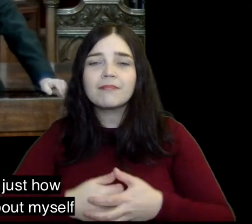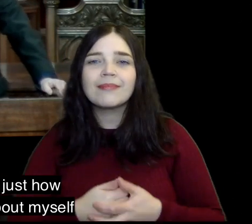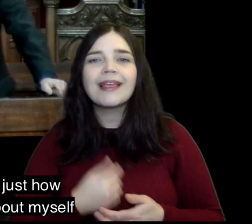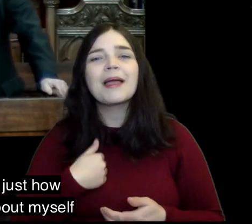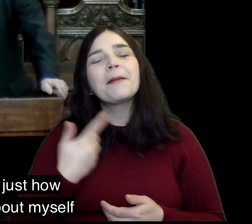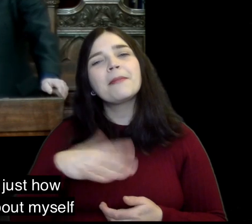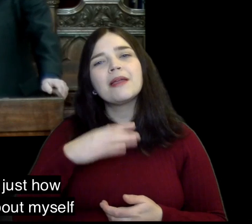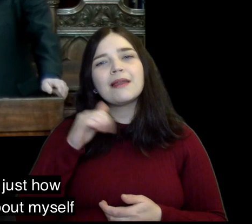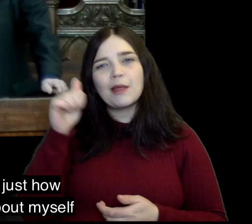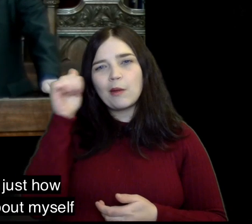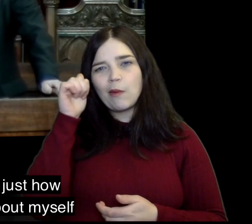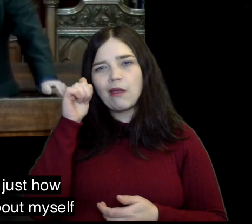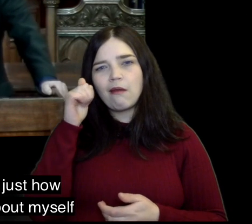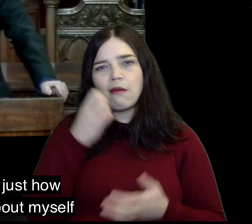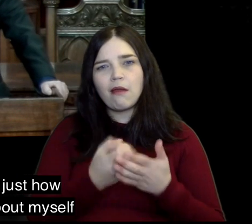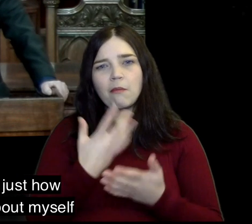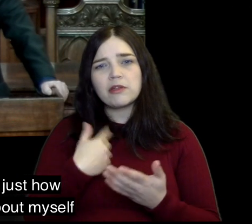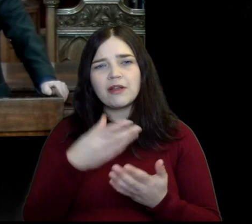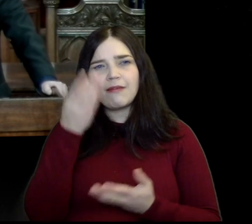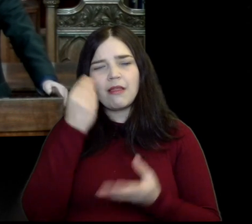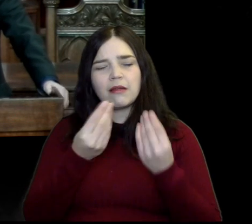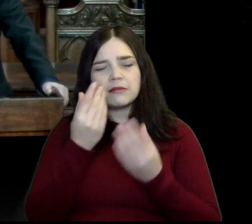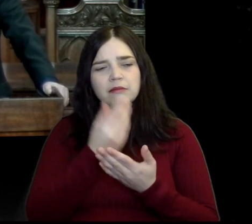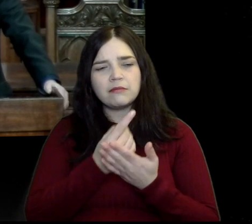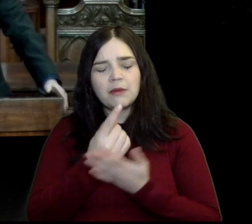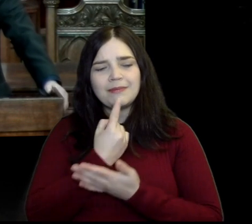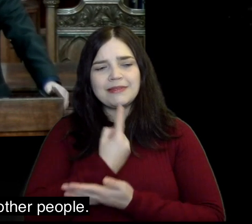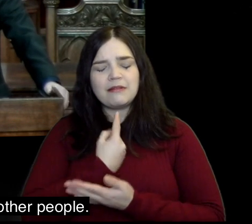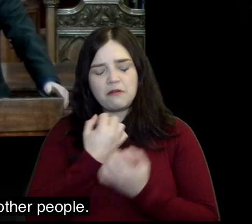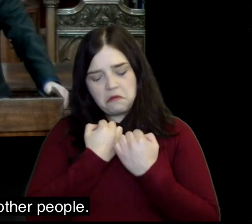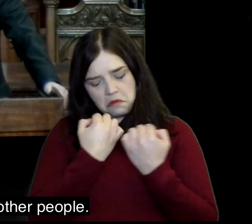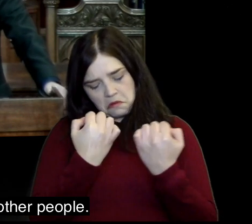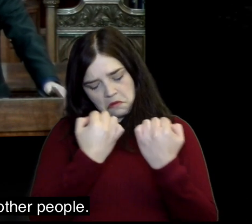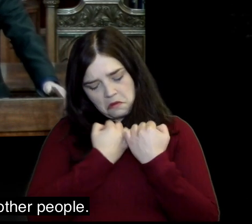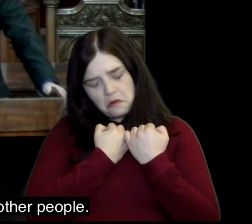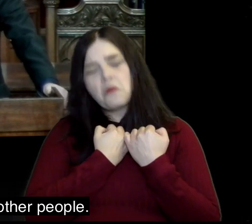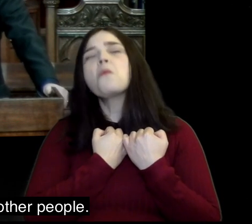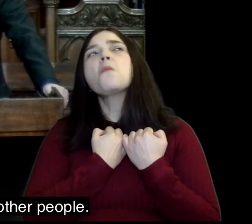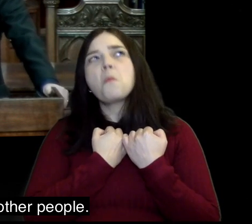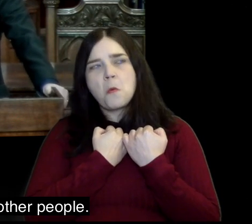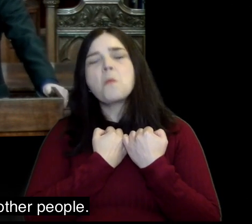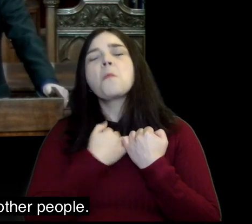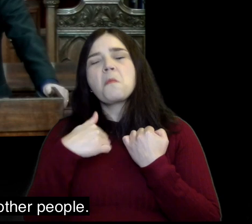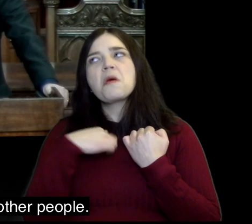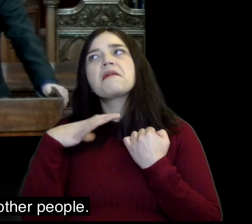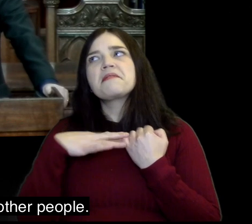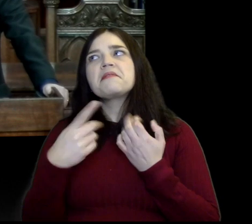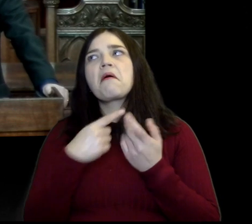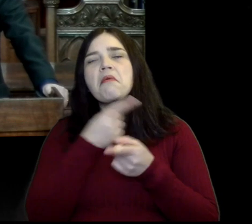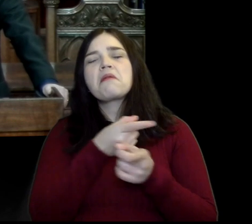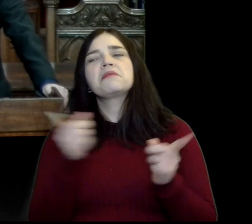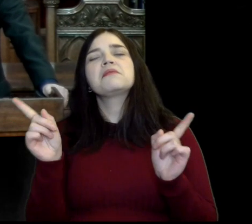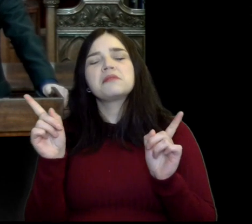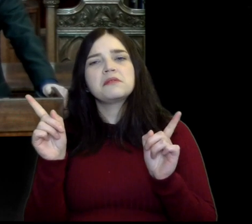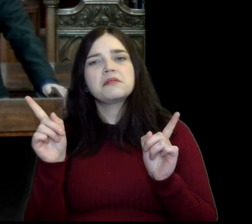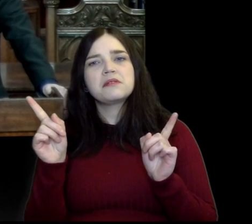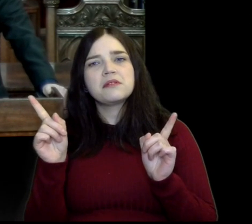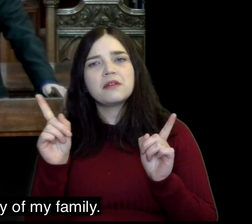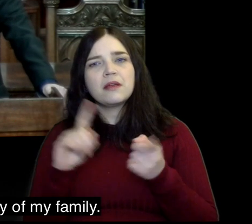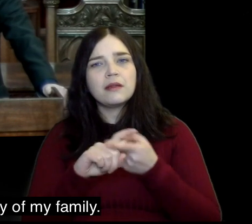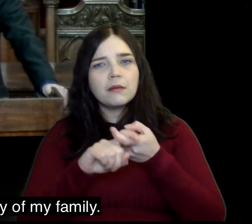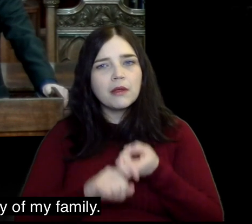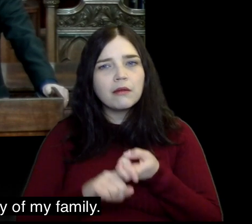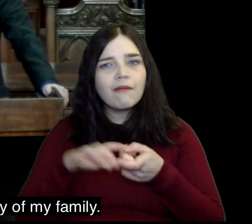I've been aware just how much I've learned about myself and how much I need other people